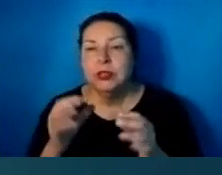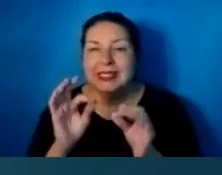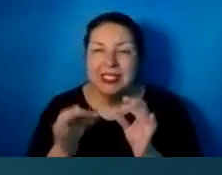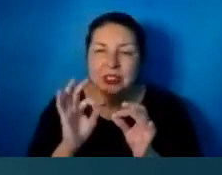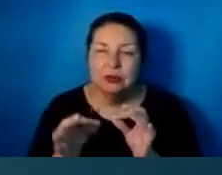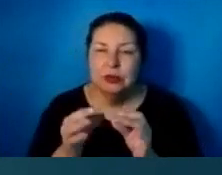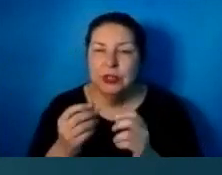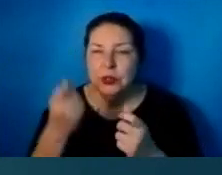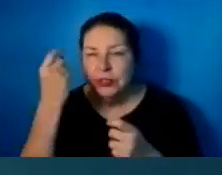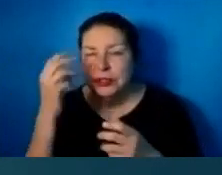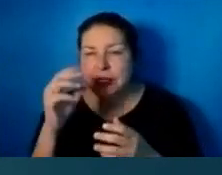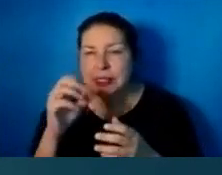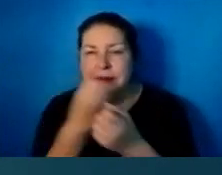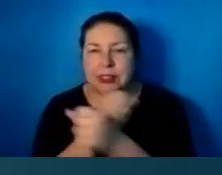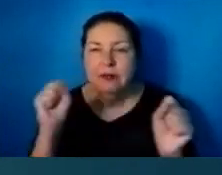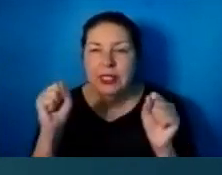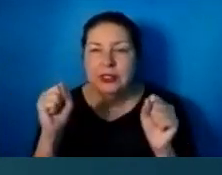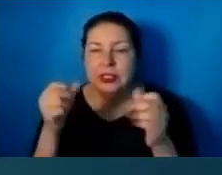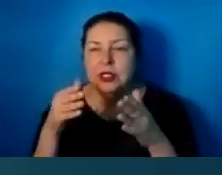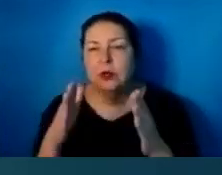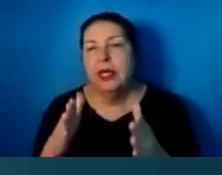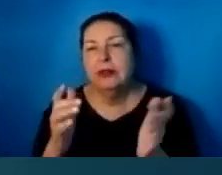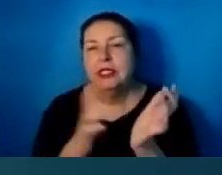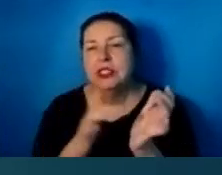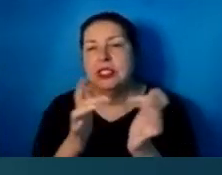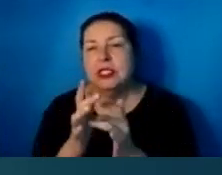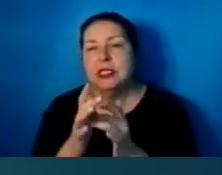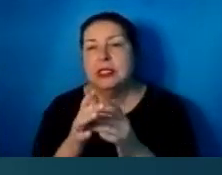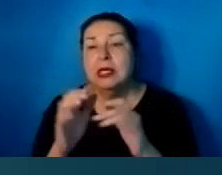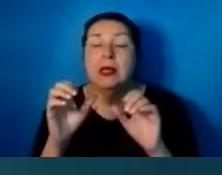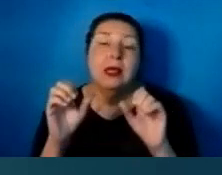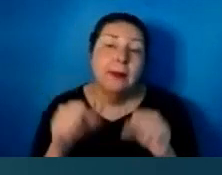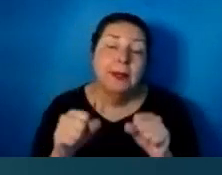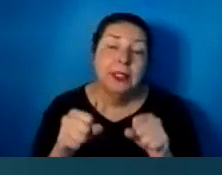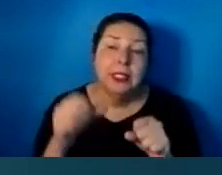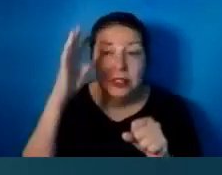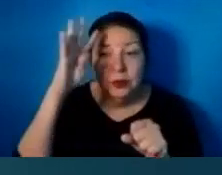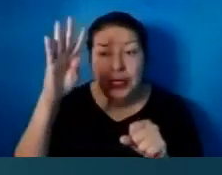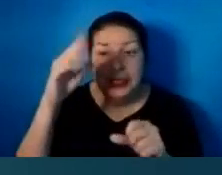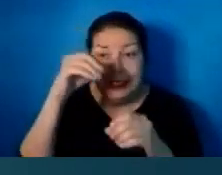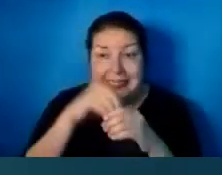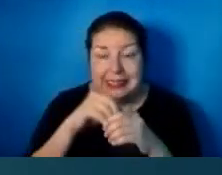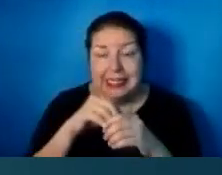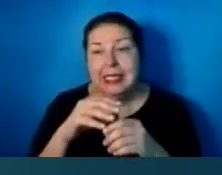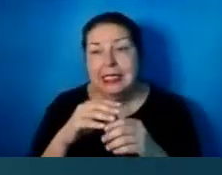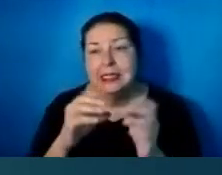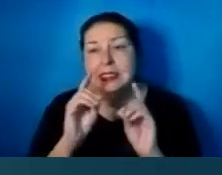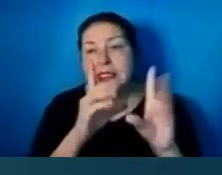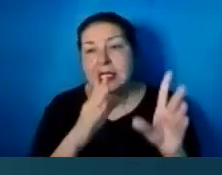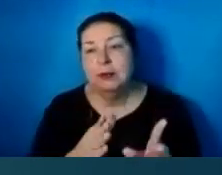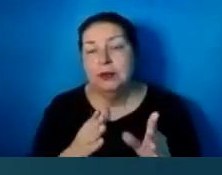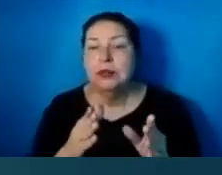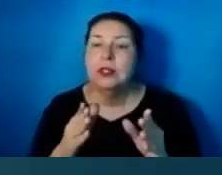terms of Jesus' ability to create in his disciples a trust in God.